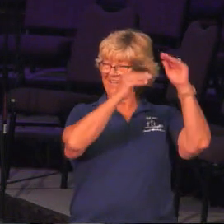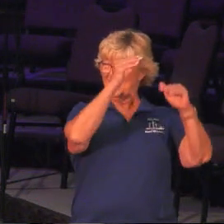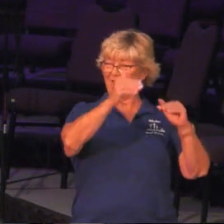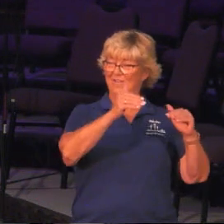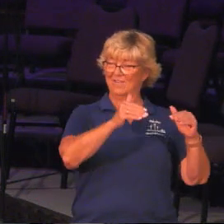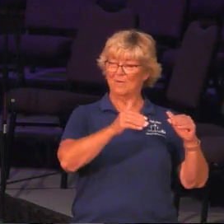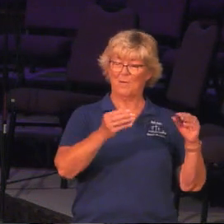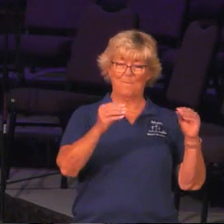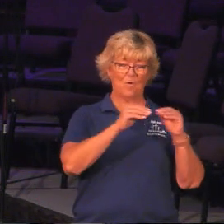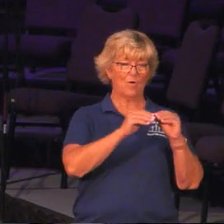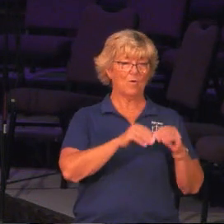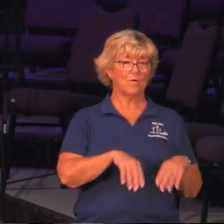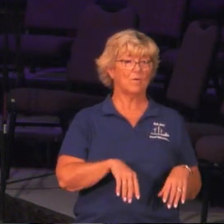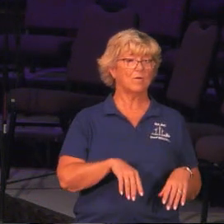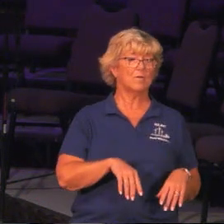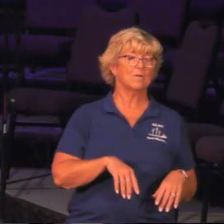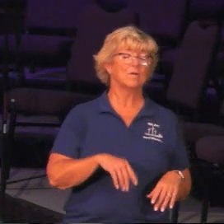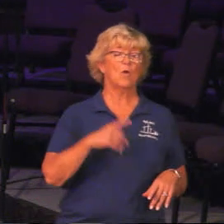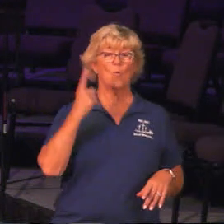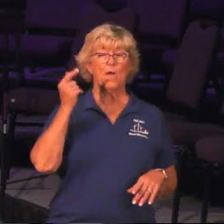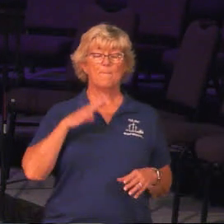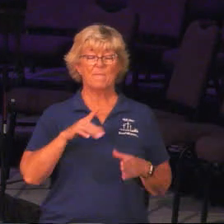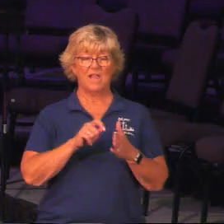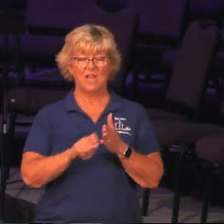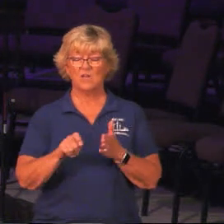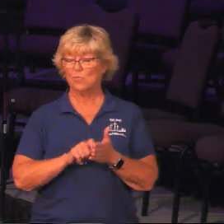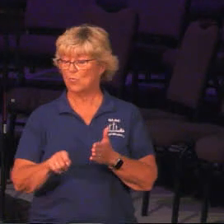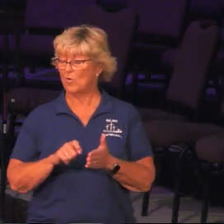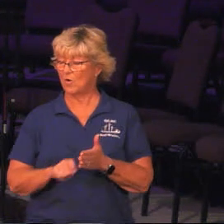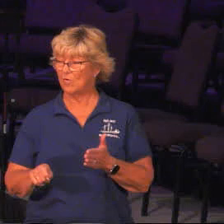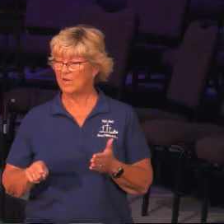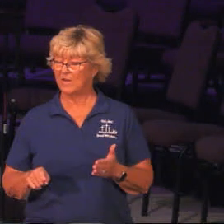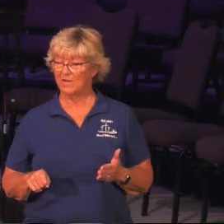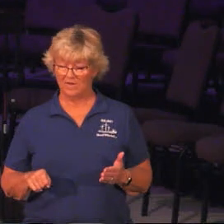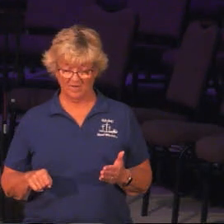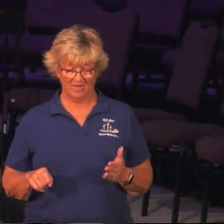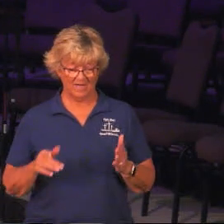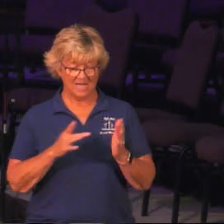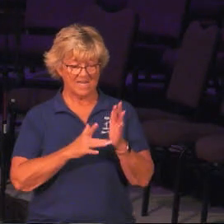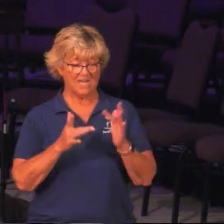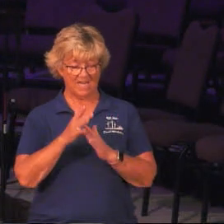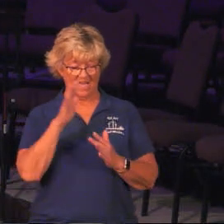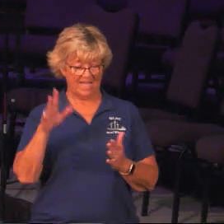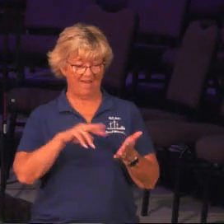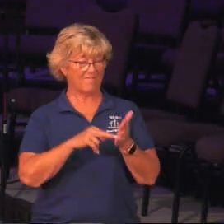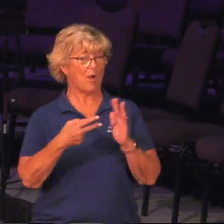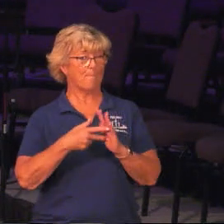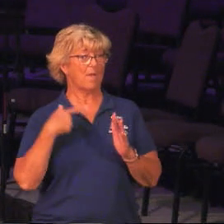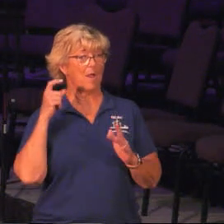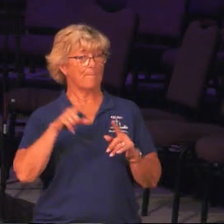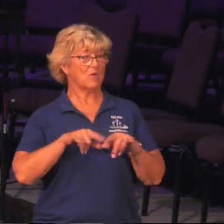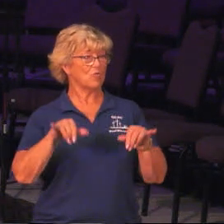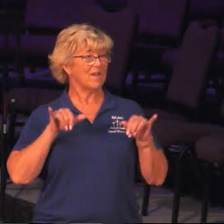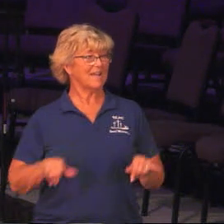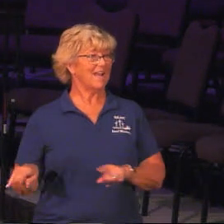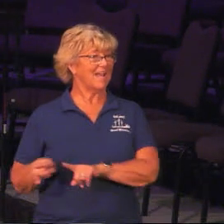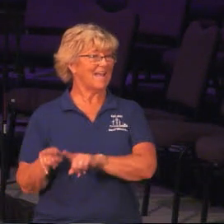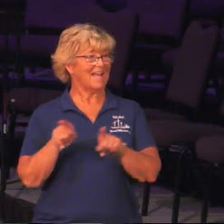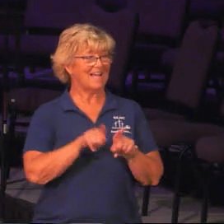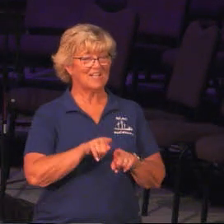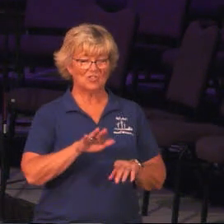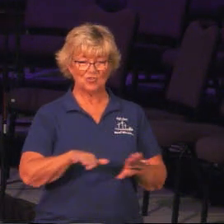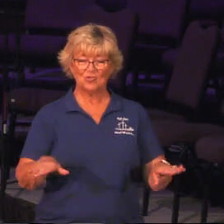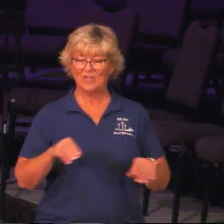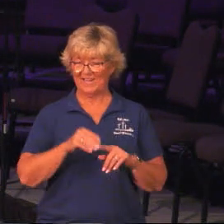You know, C.S. Lewis, in his book, Mere Christianity, wrote, Christ never meant that we were to remain children in intelligence.